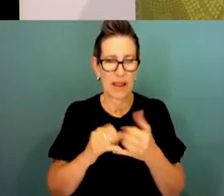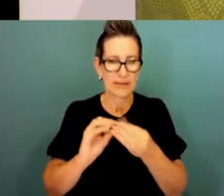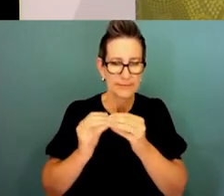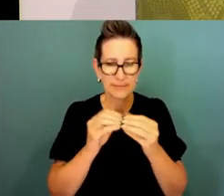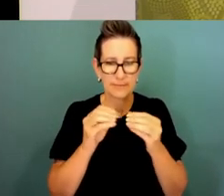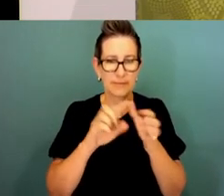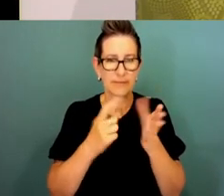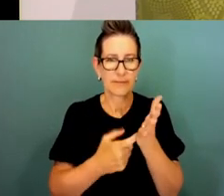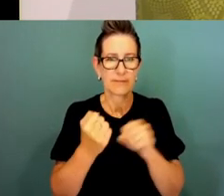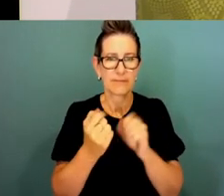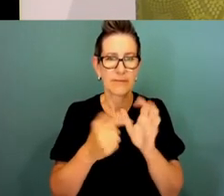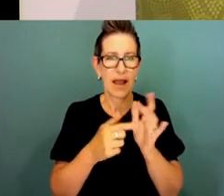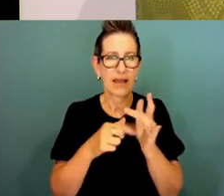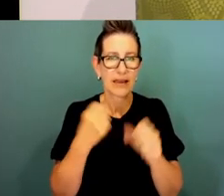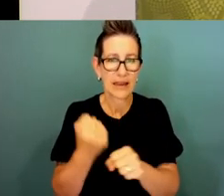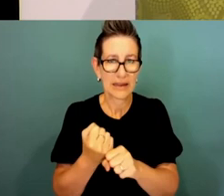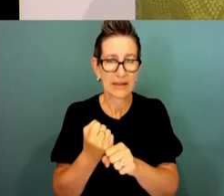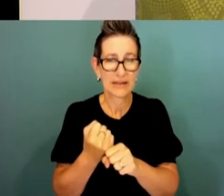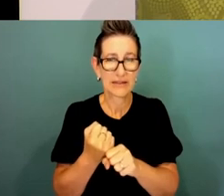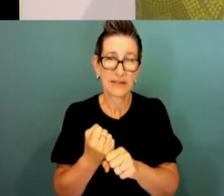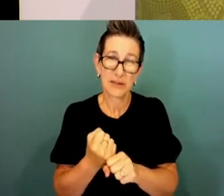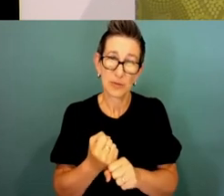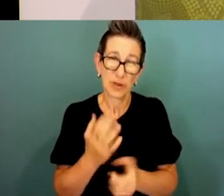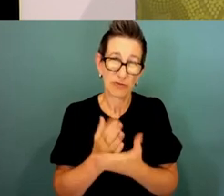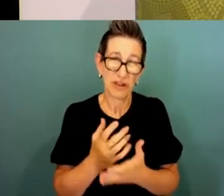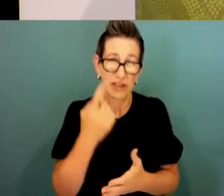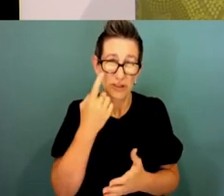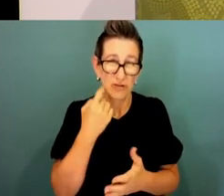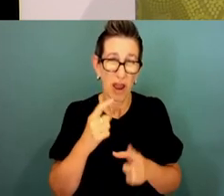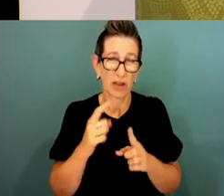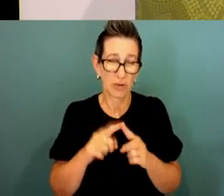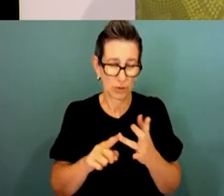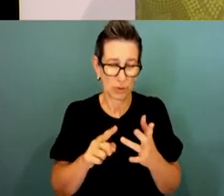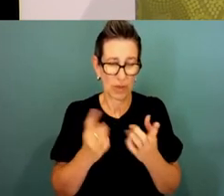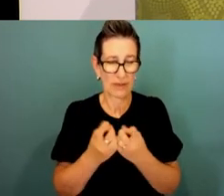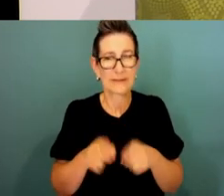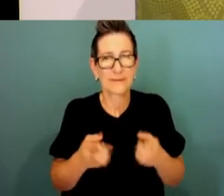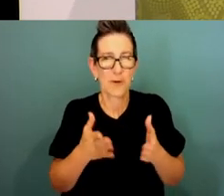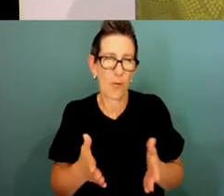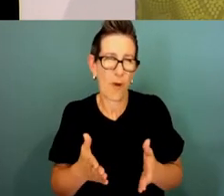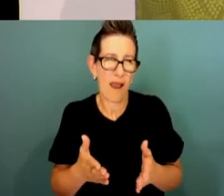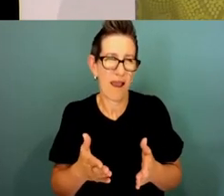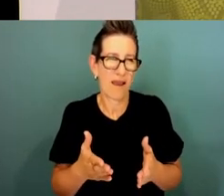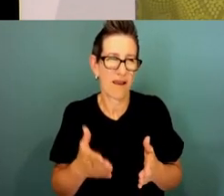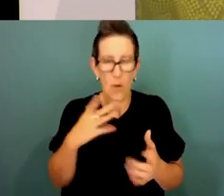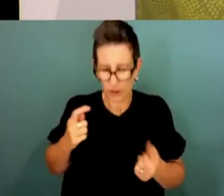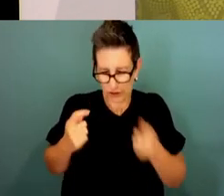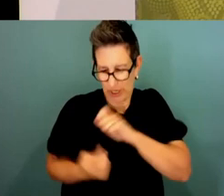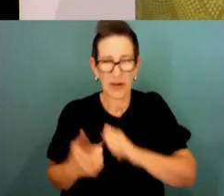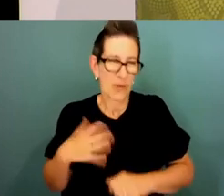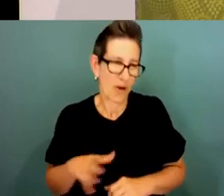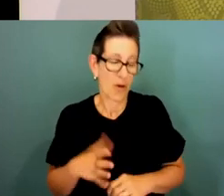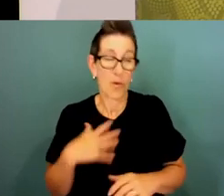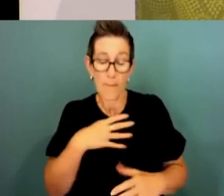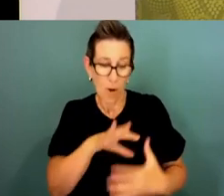We are genuinely trying to do things differently here to how it's been done before. We want to engage with our